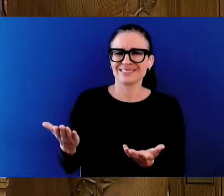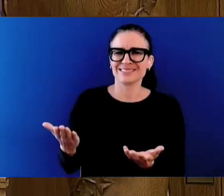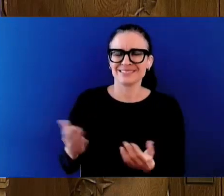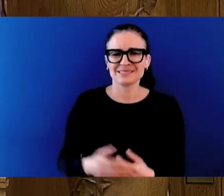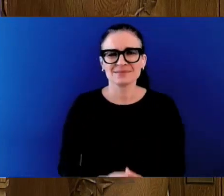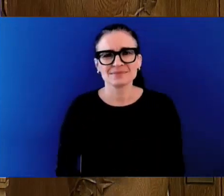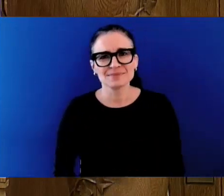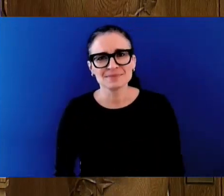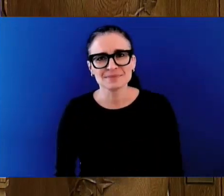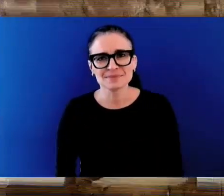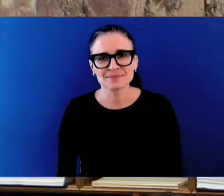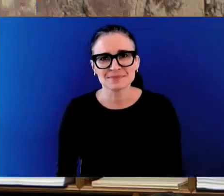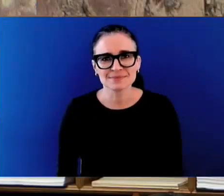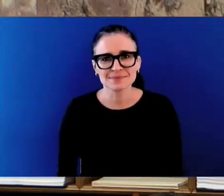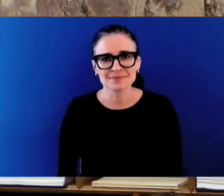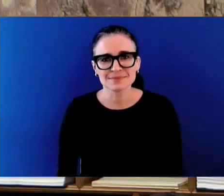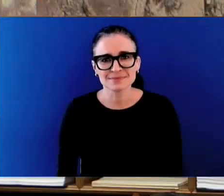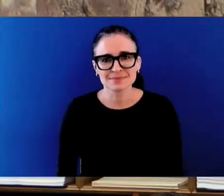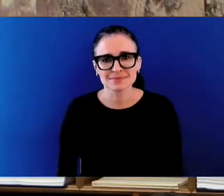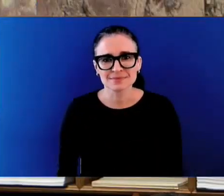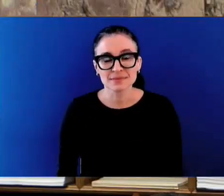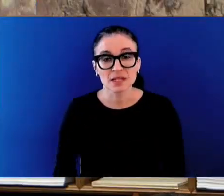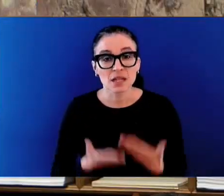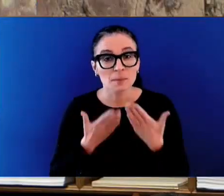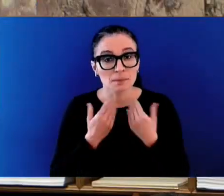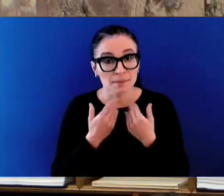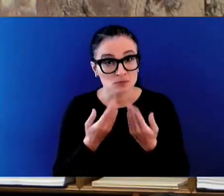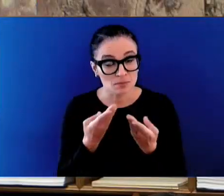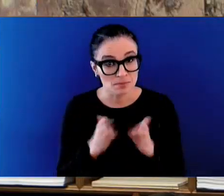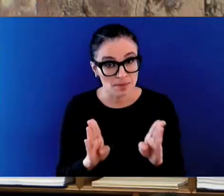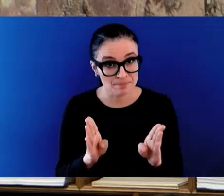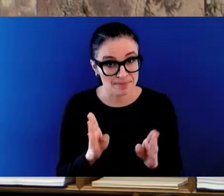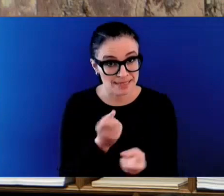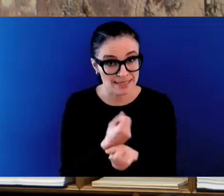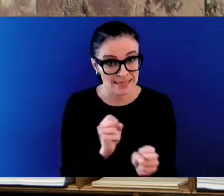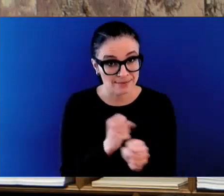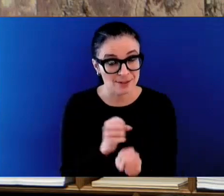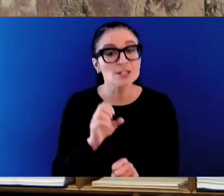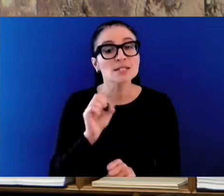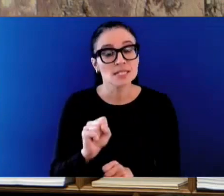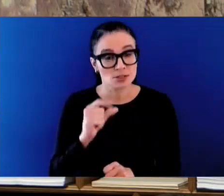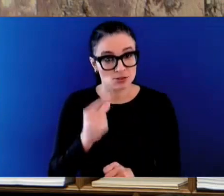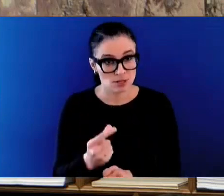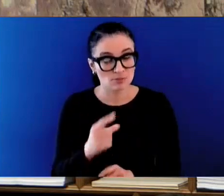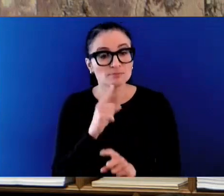Thank you, Mr. Speaker, and I appreciate the question from the member.